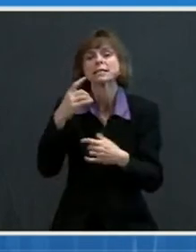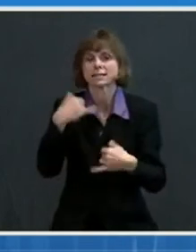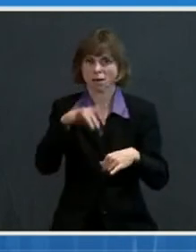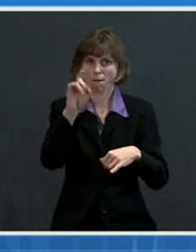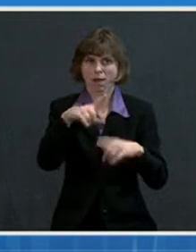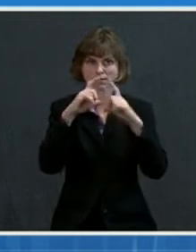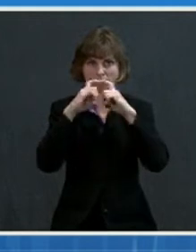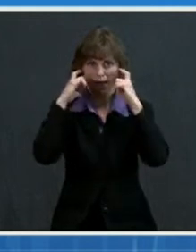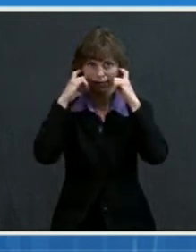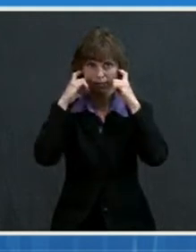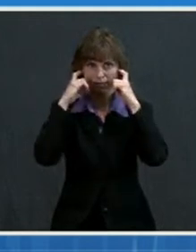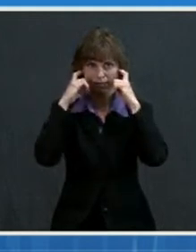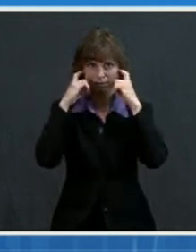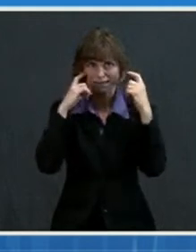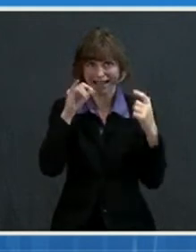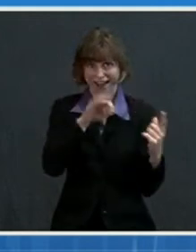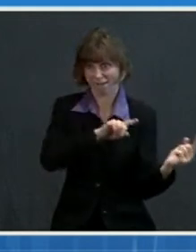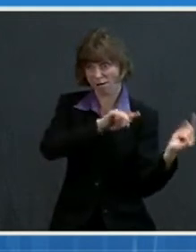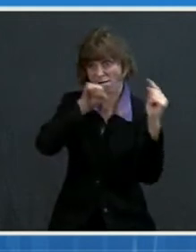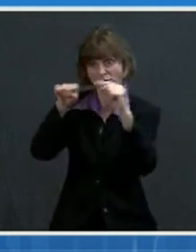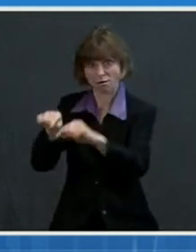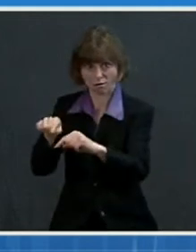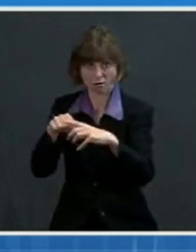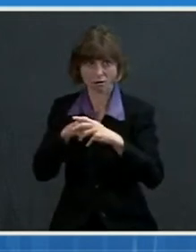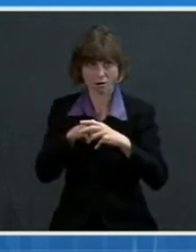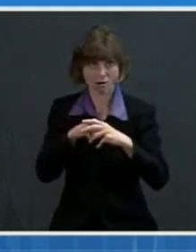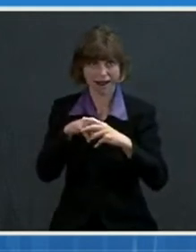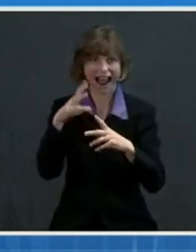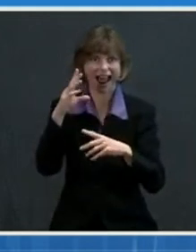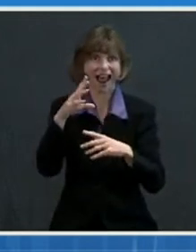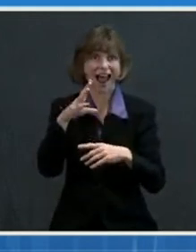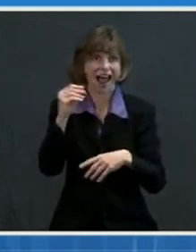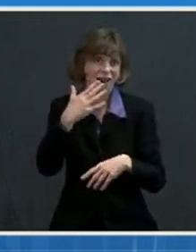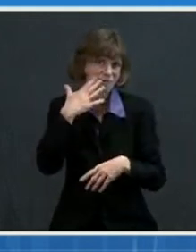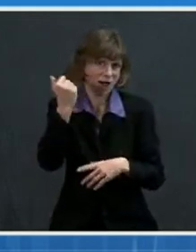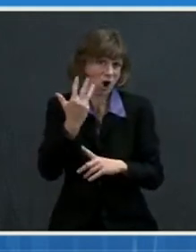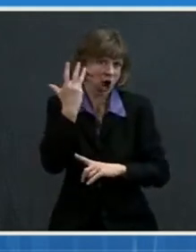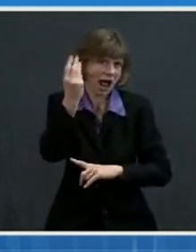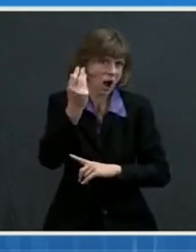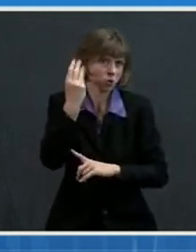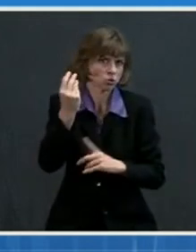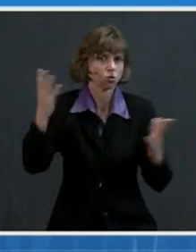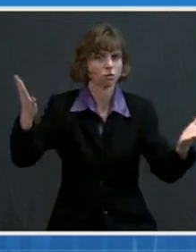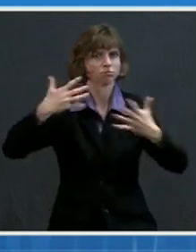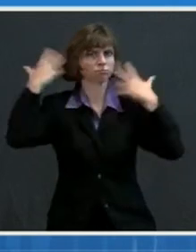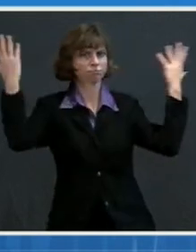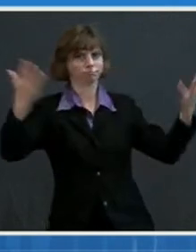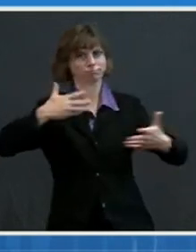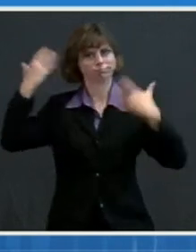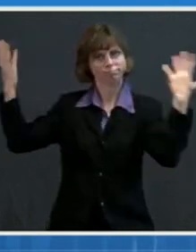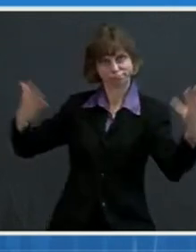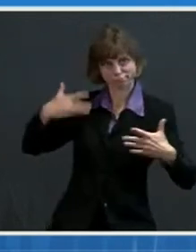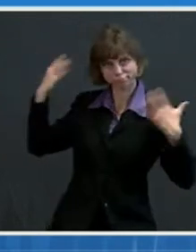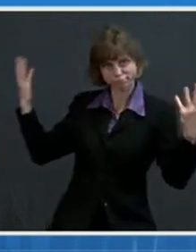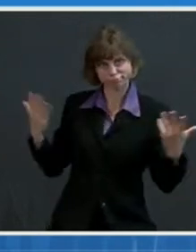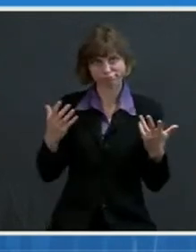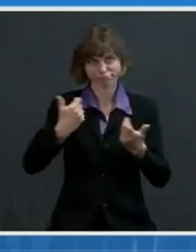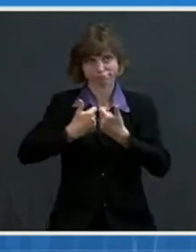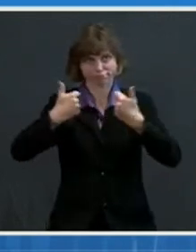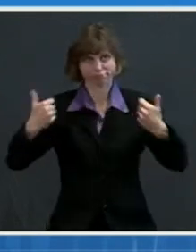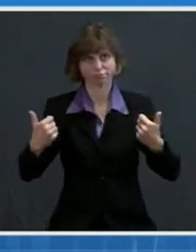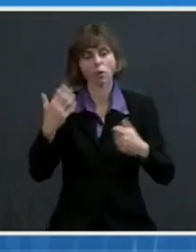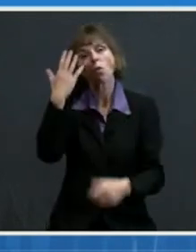mask and physically distance and choose to meet outdoors or in a well-ventilated space. This is recommended to keep the